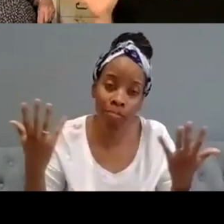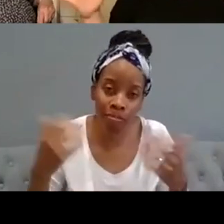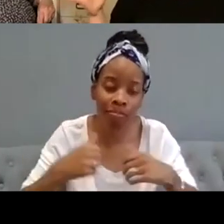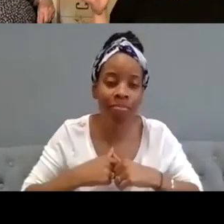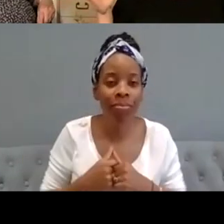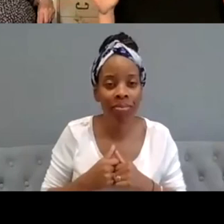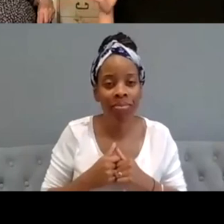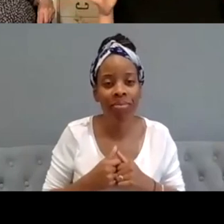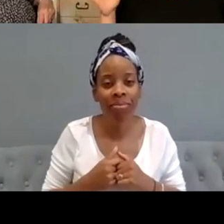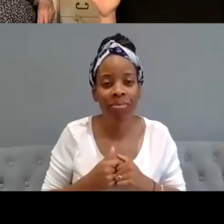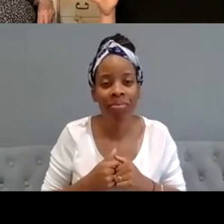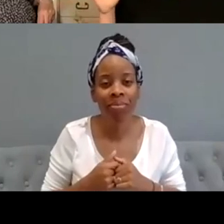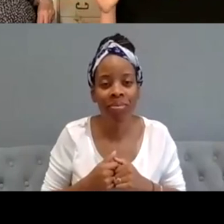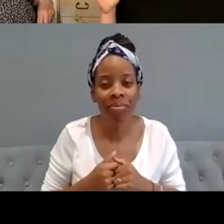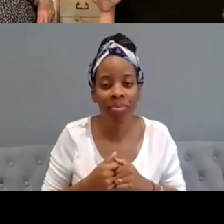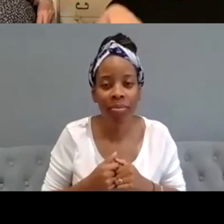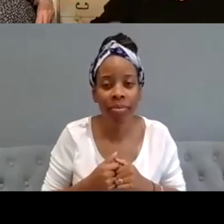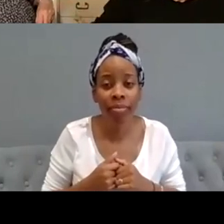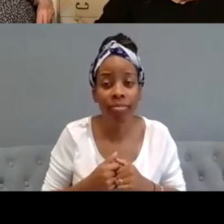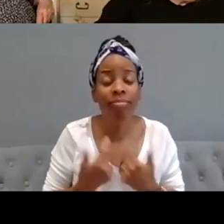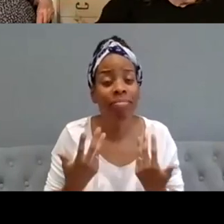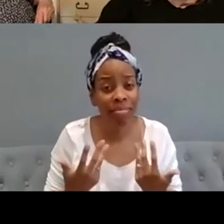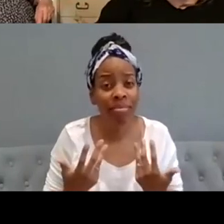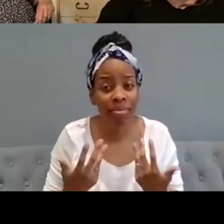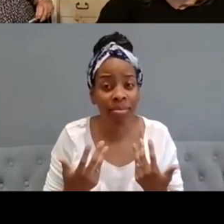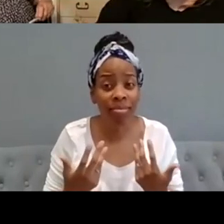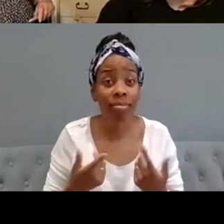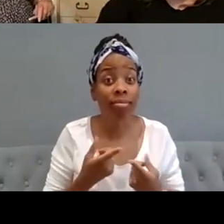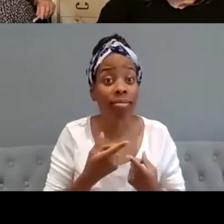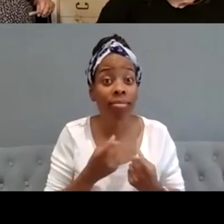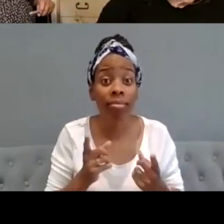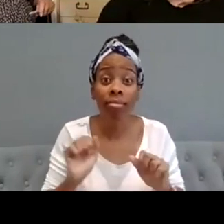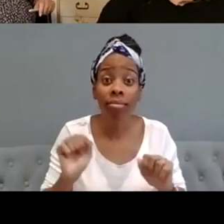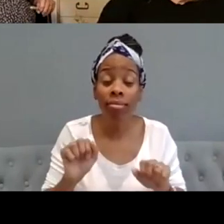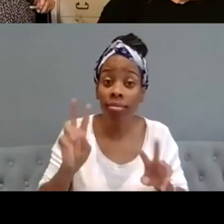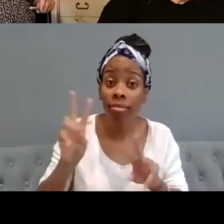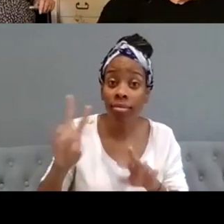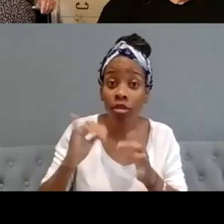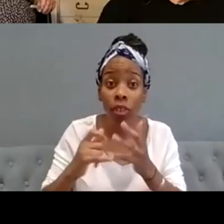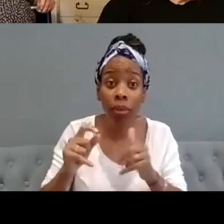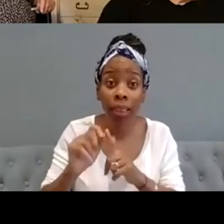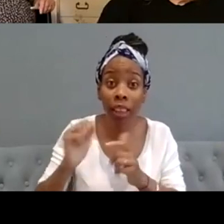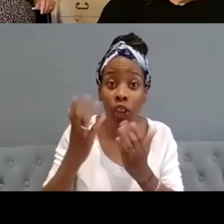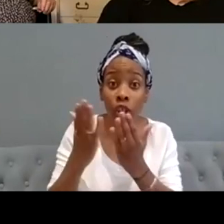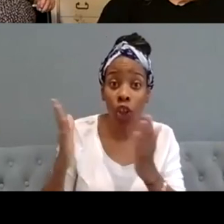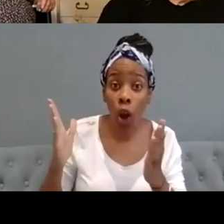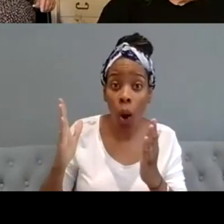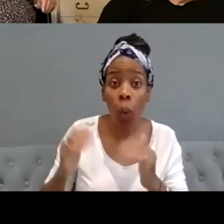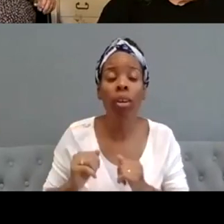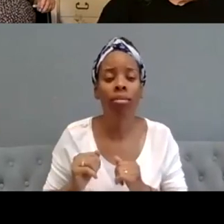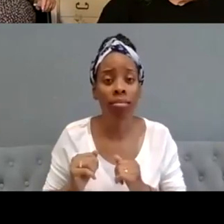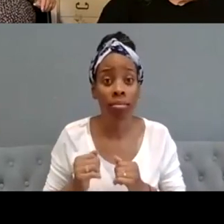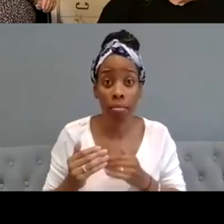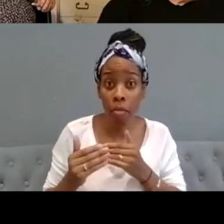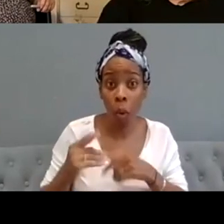and um yeah you've got uh everyone who hasn't seen sharif's show um there's a bit more time before